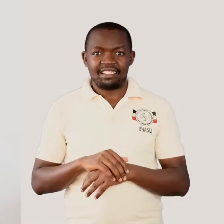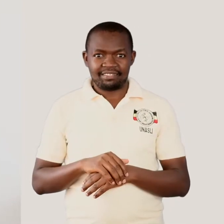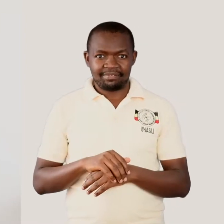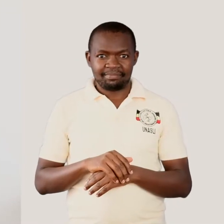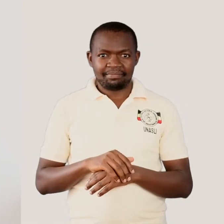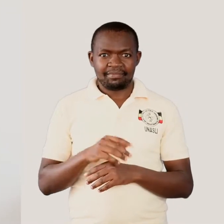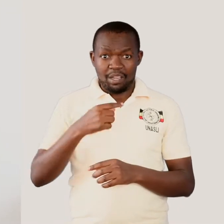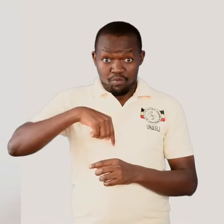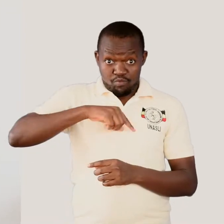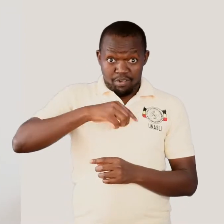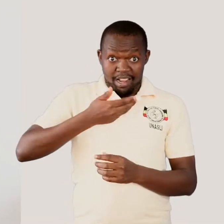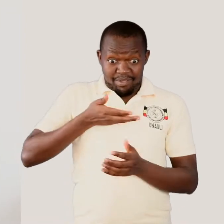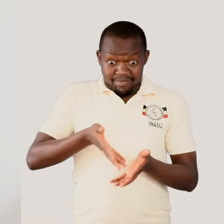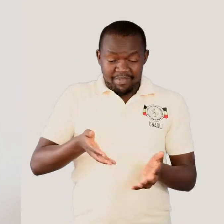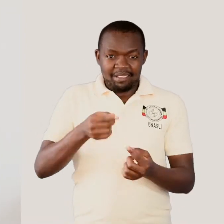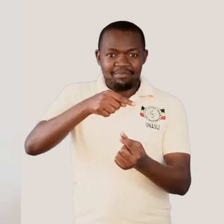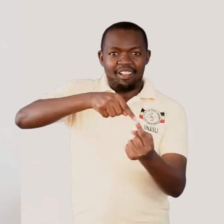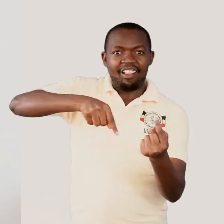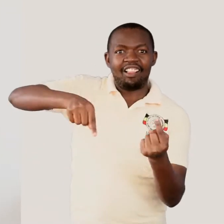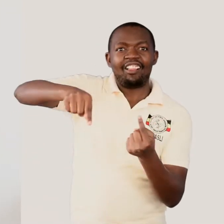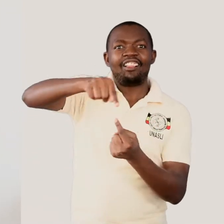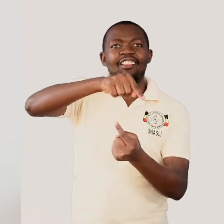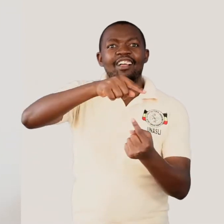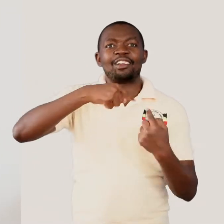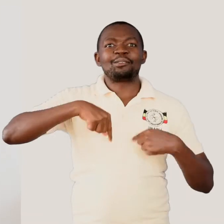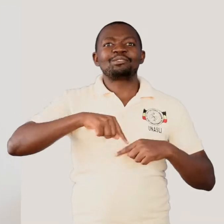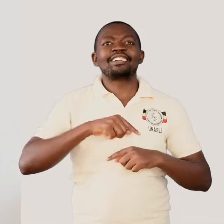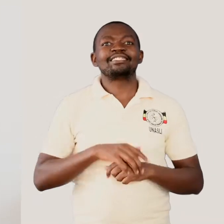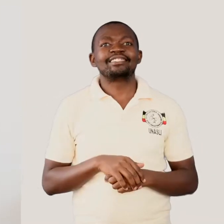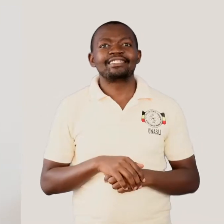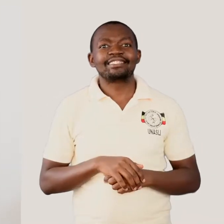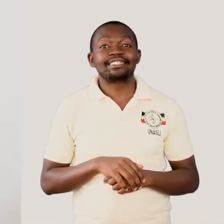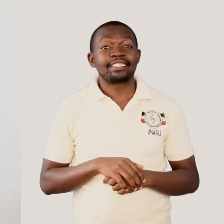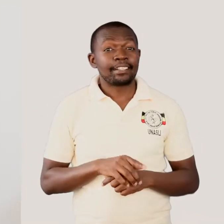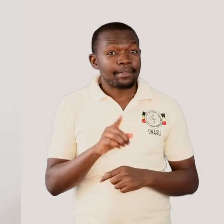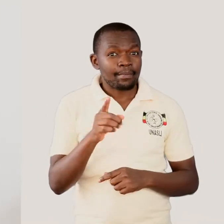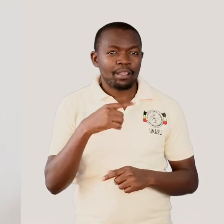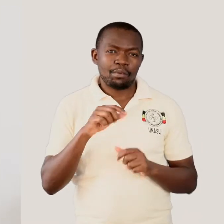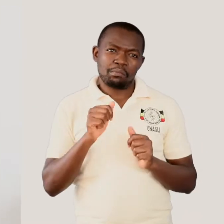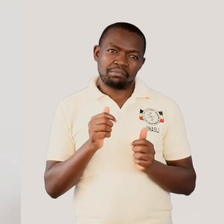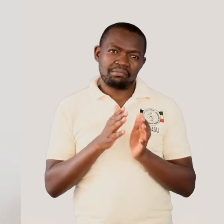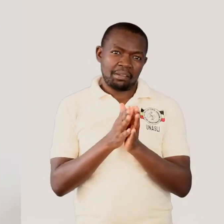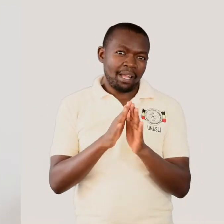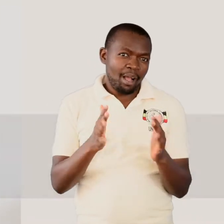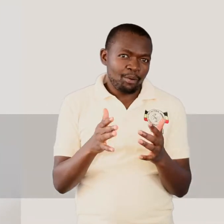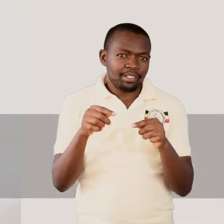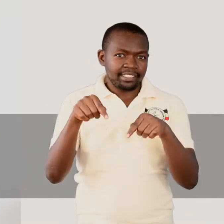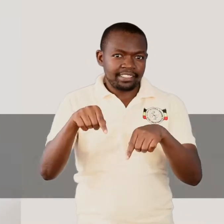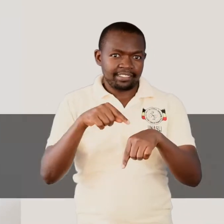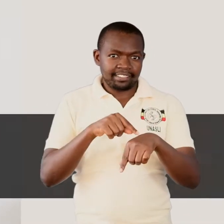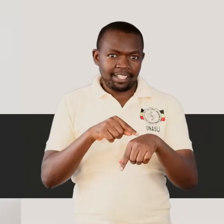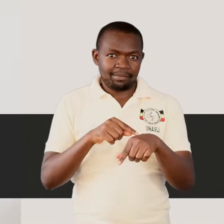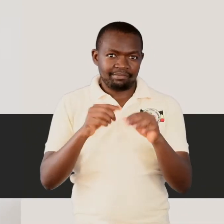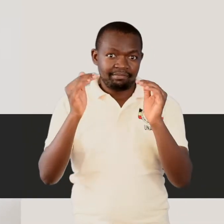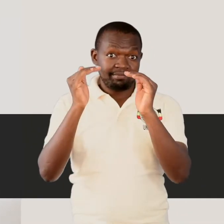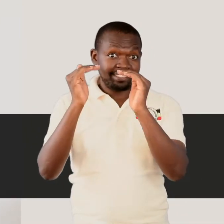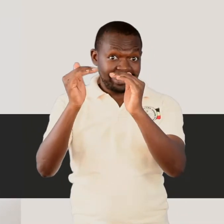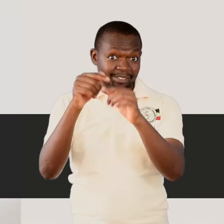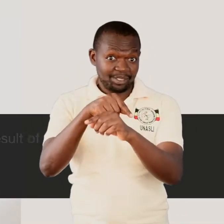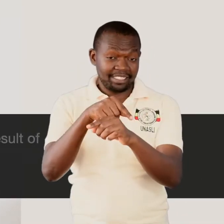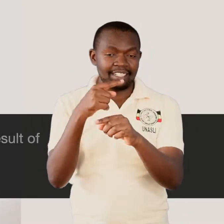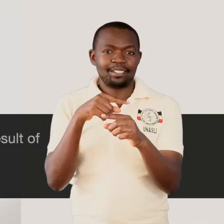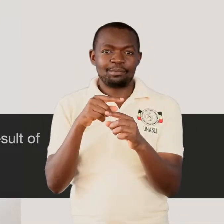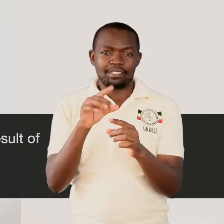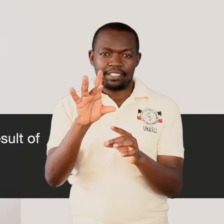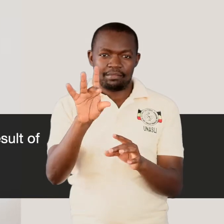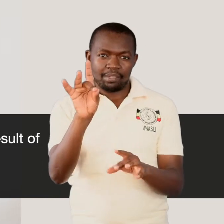But let us put it this way. During this lesson, we shall identify